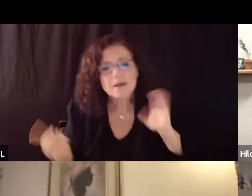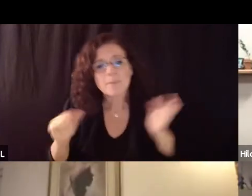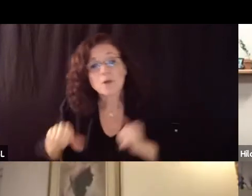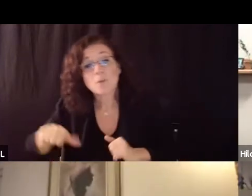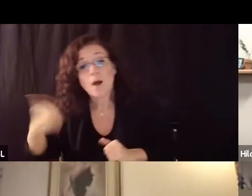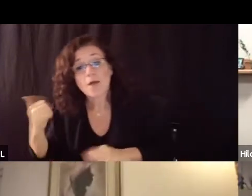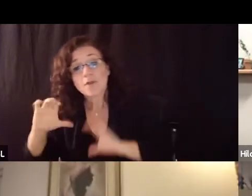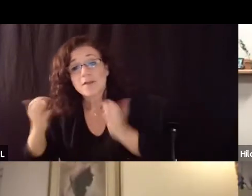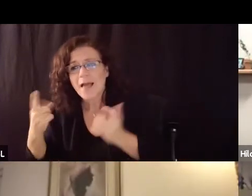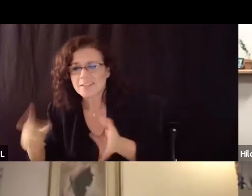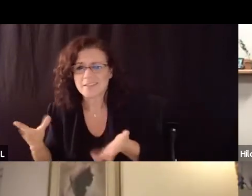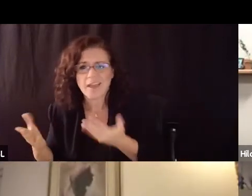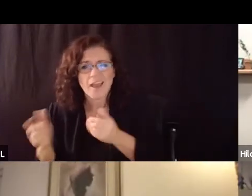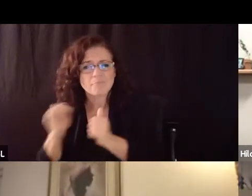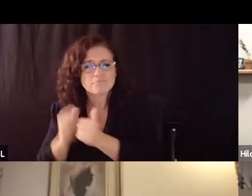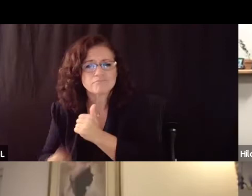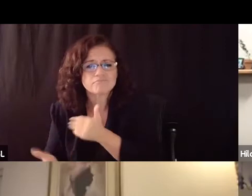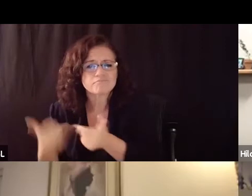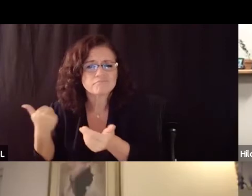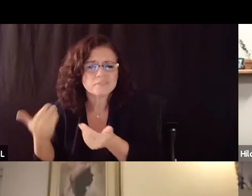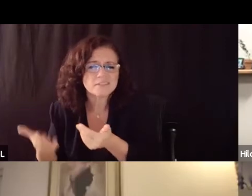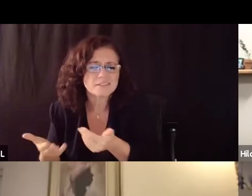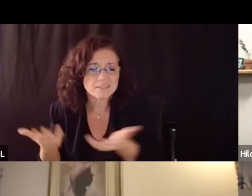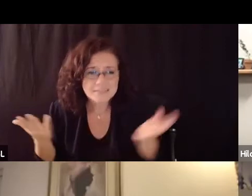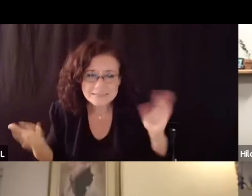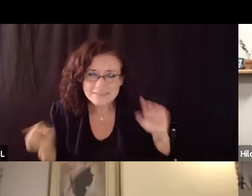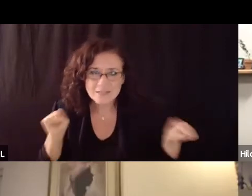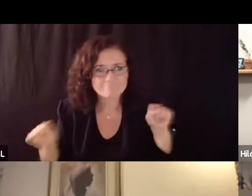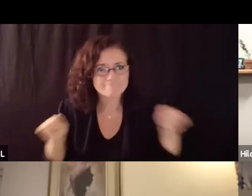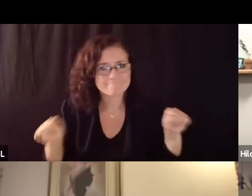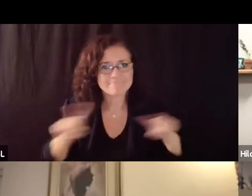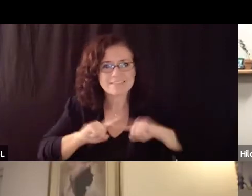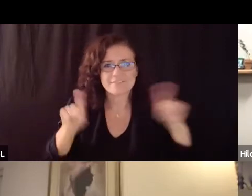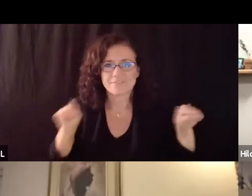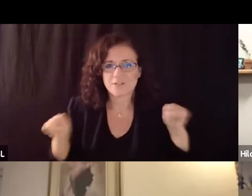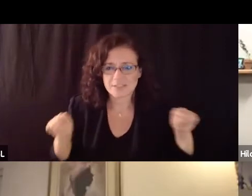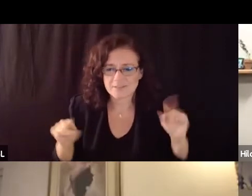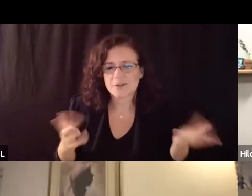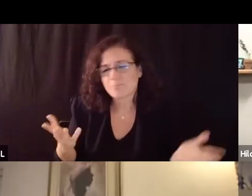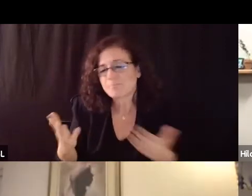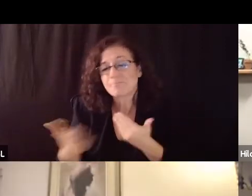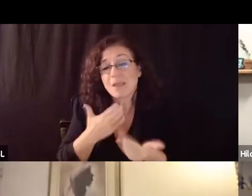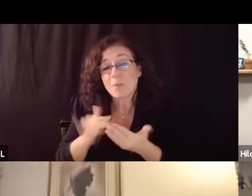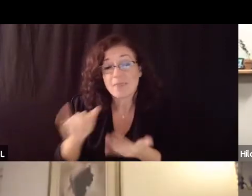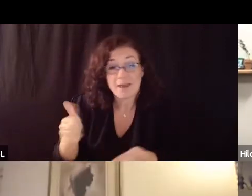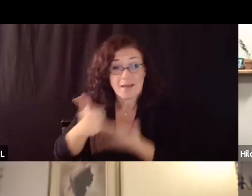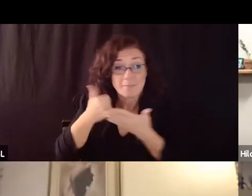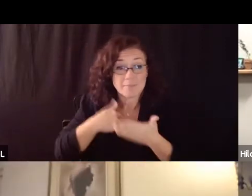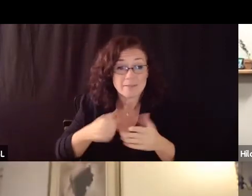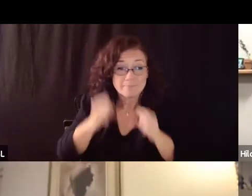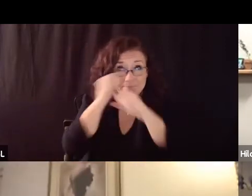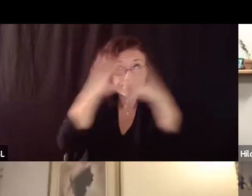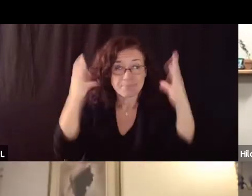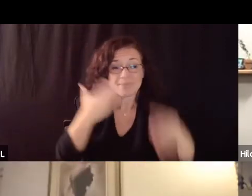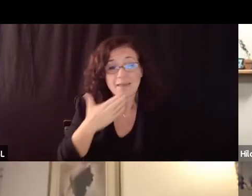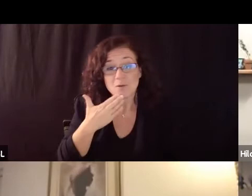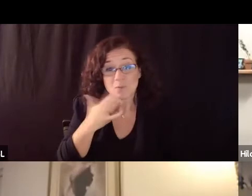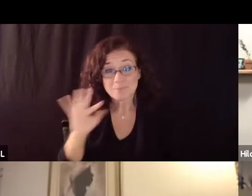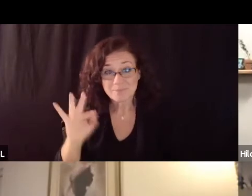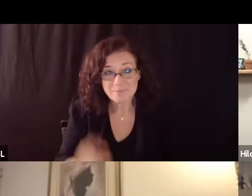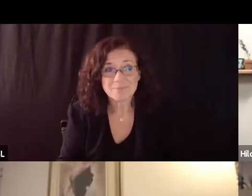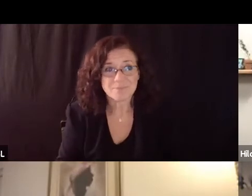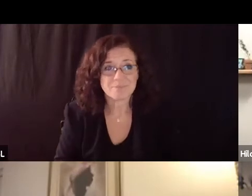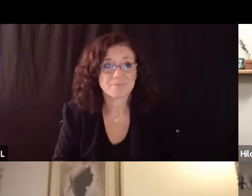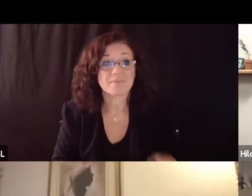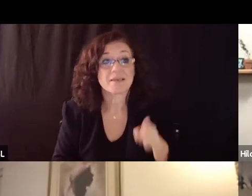with just passing um and such so that helps thank you sure can i just add a little